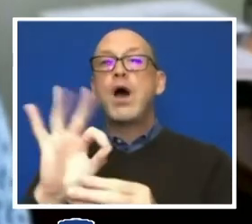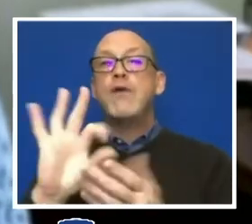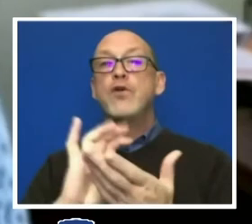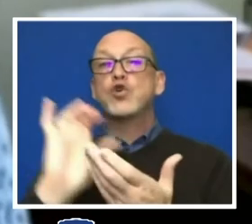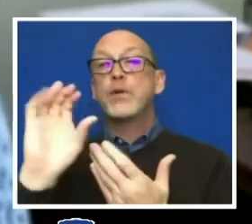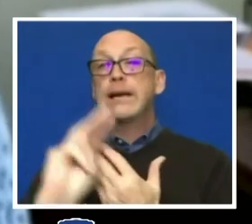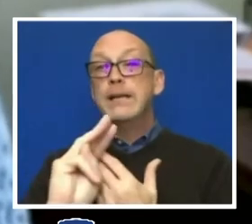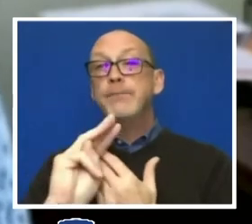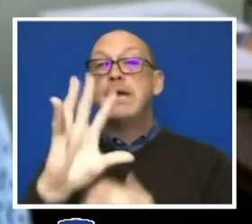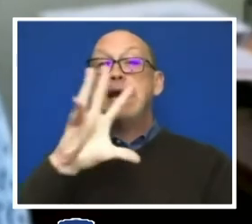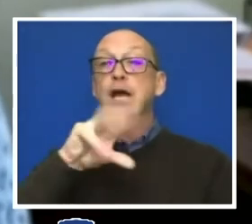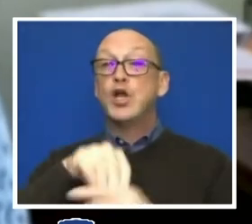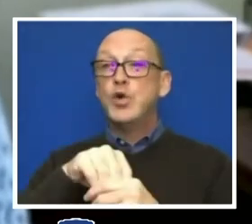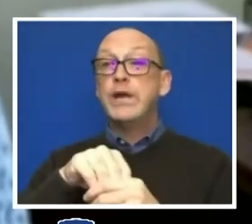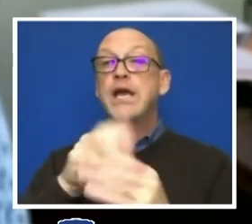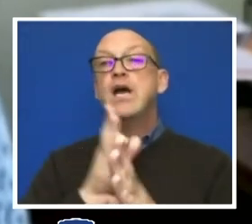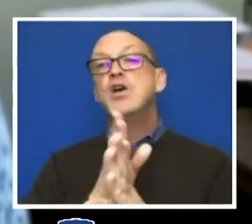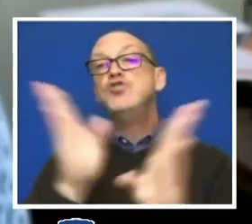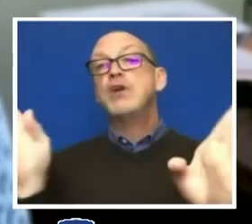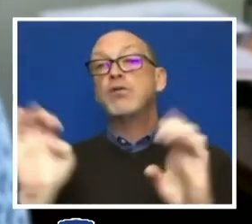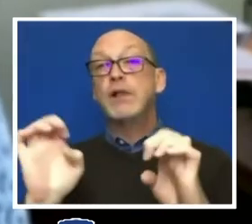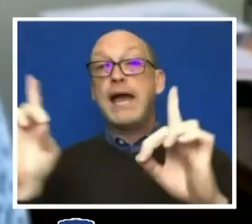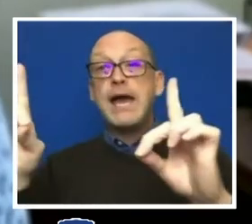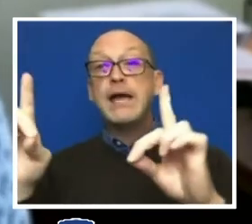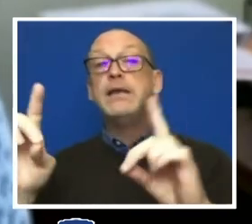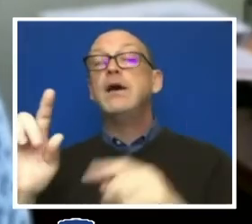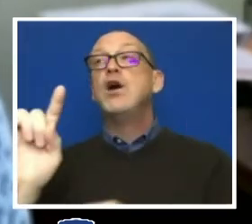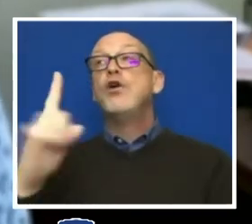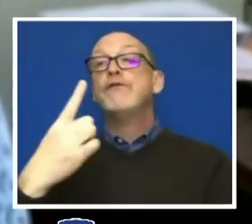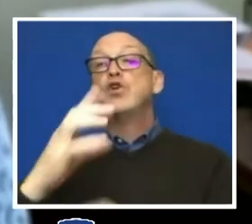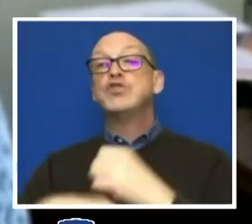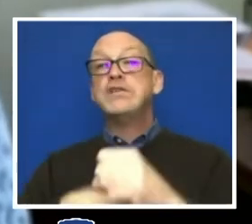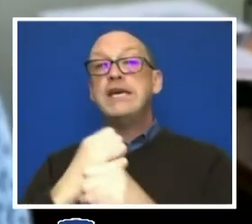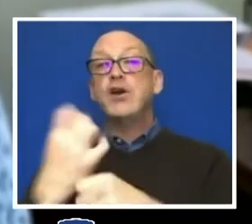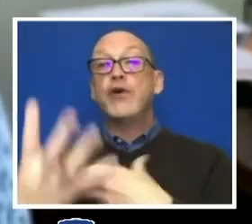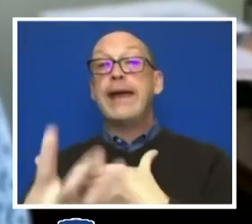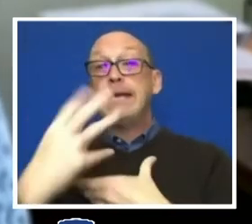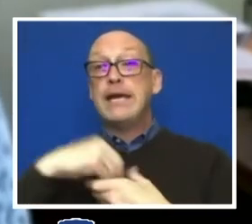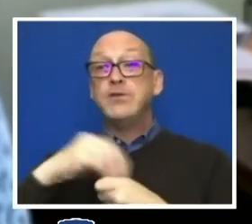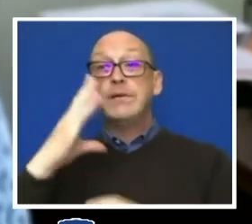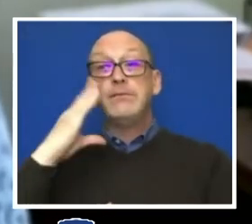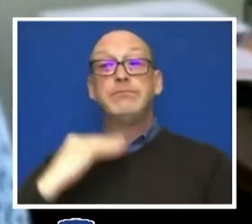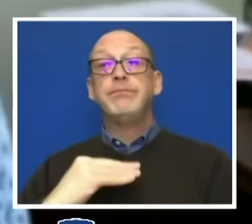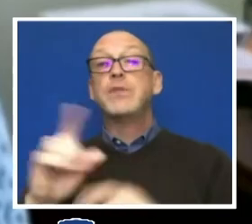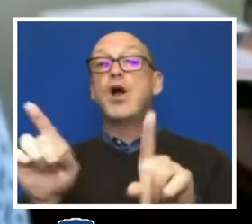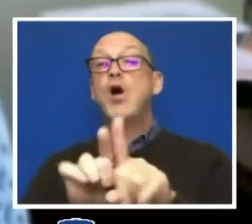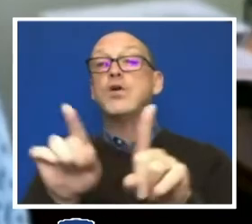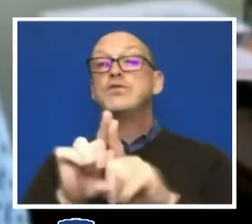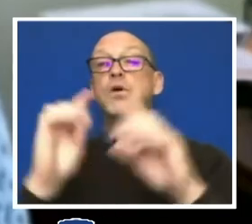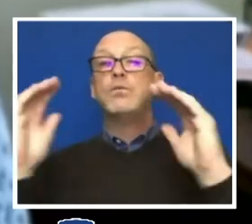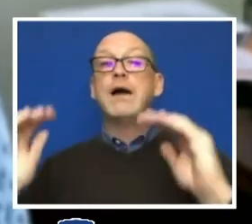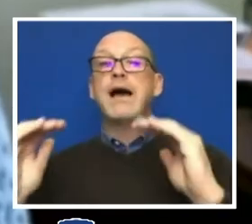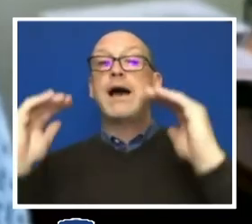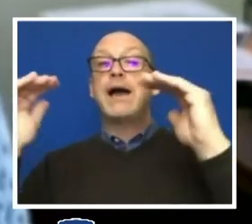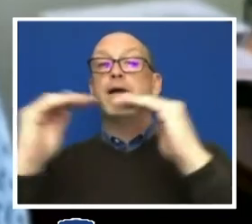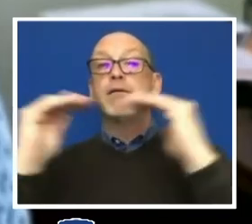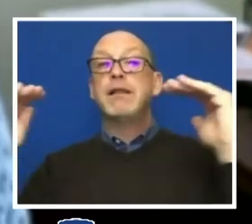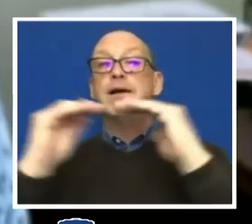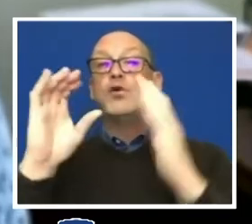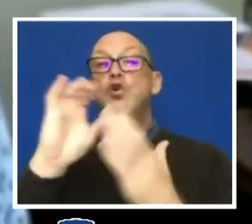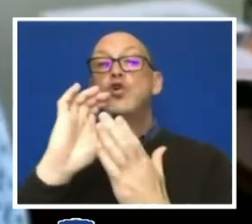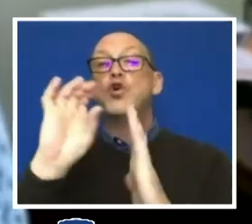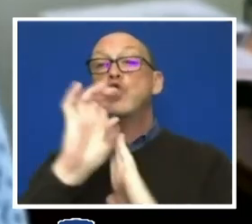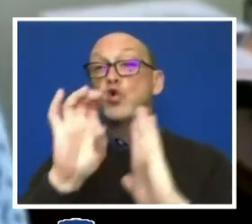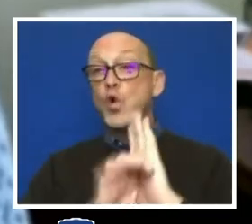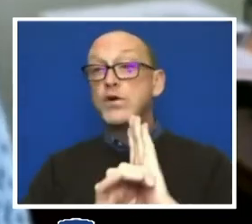including general education, first year engagement experiences, as well as upper level courses and programs